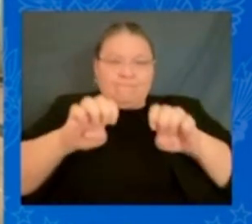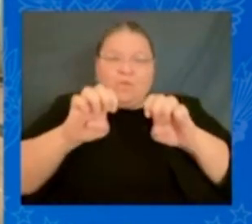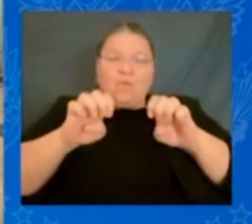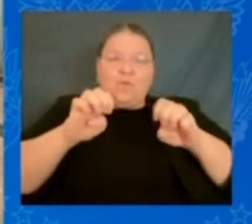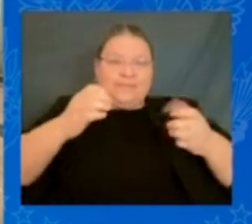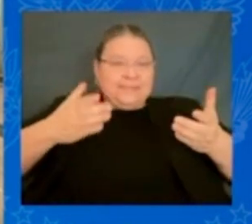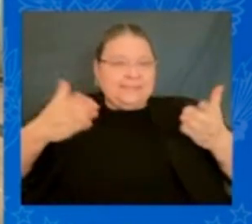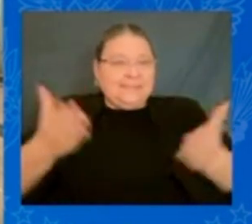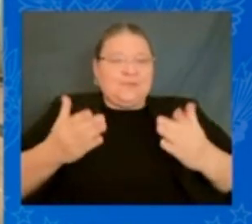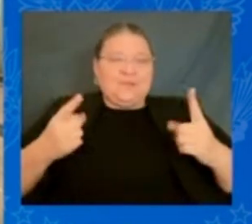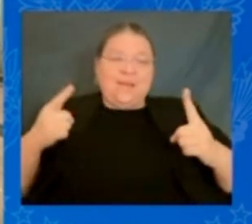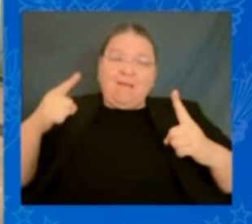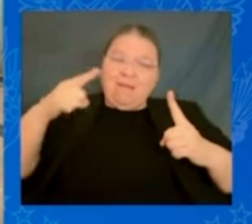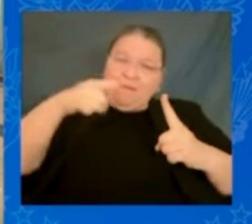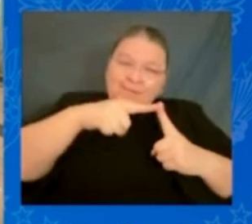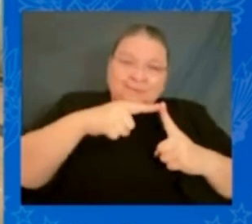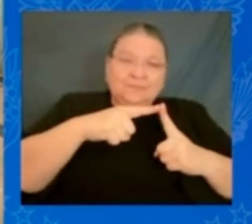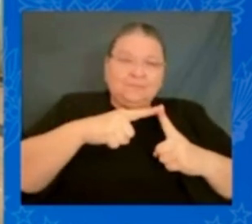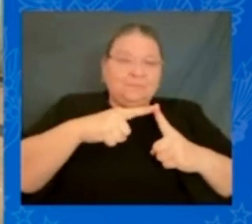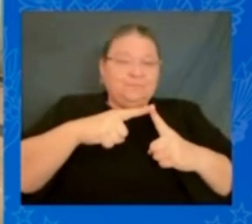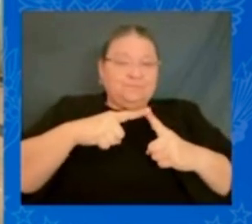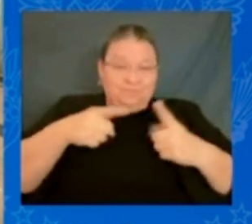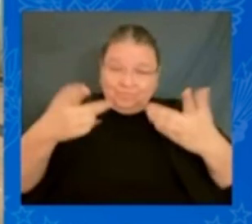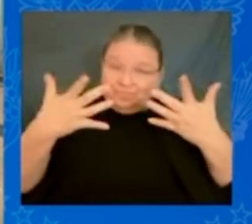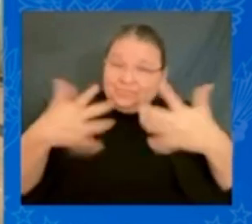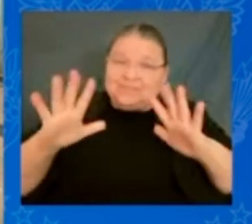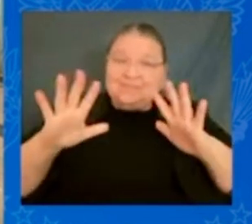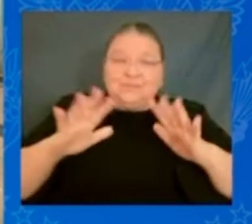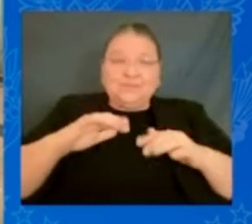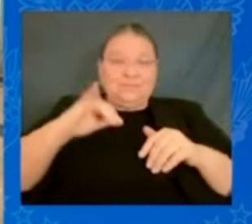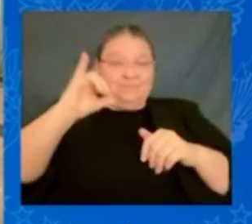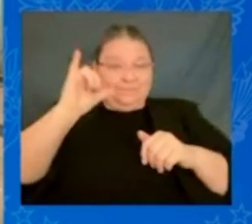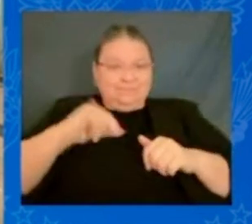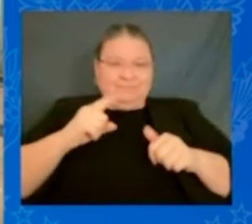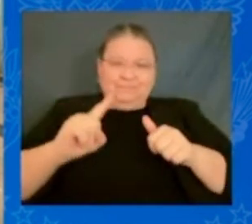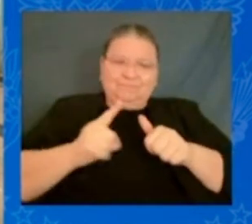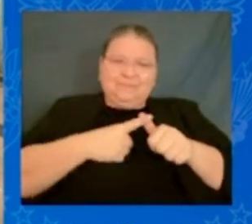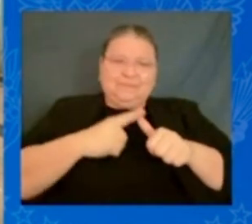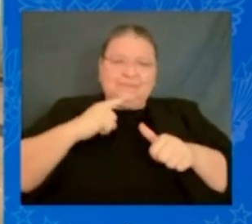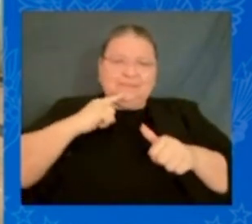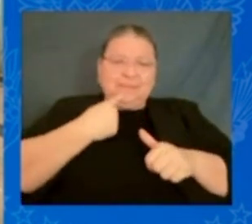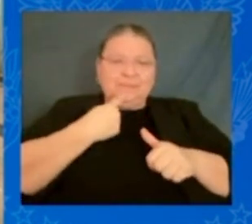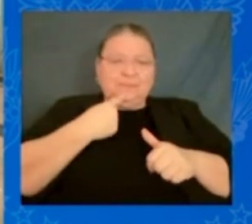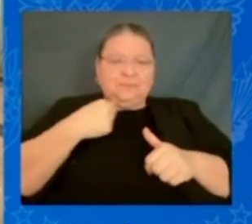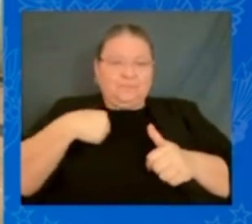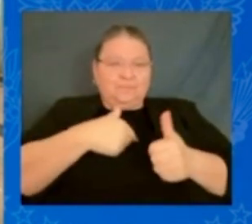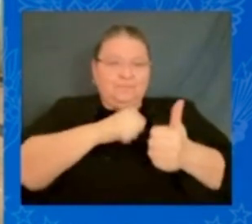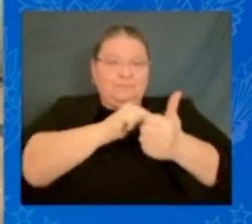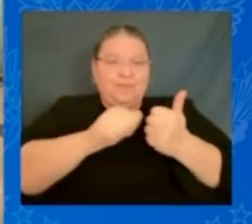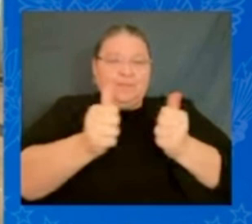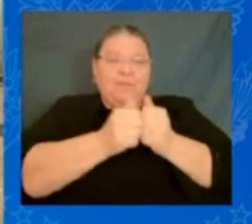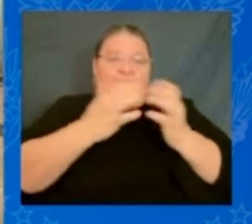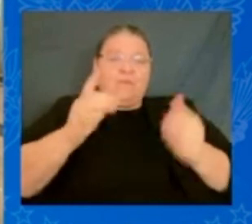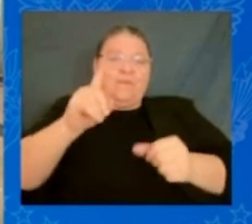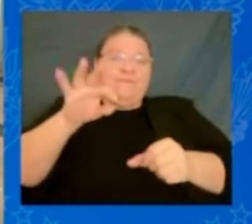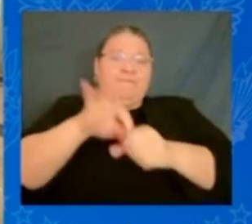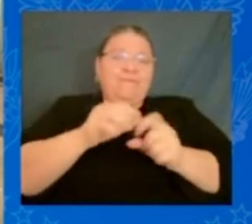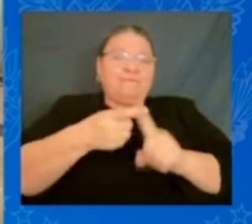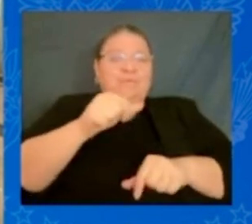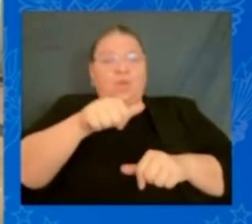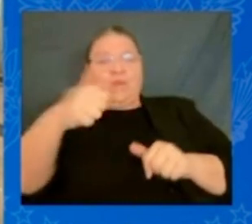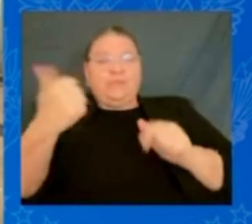first major bill we passed without a single vote from the other team was the American Rescue Plan when I was sworn in.